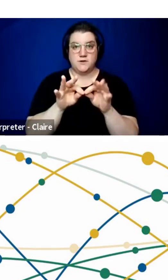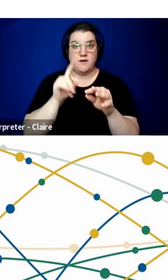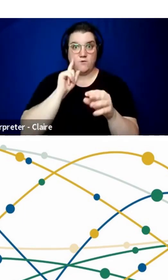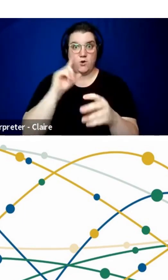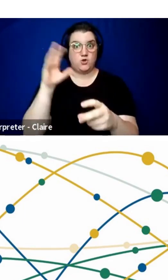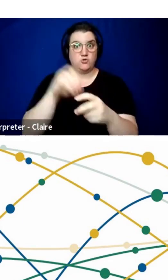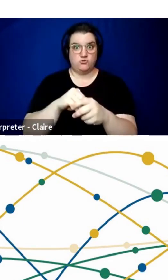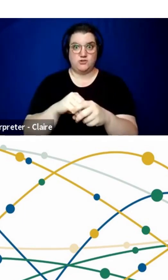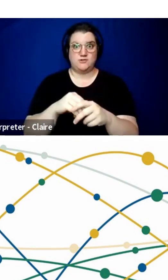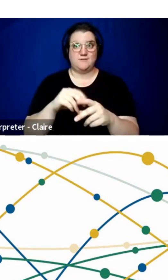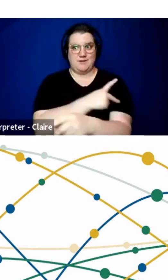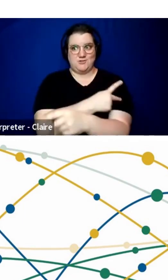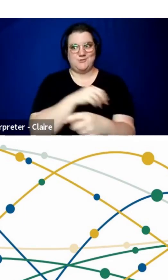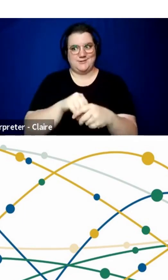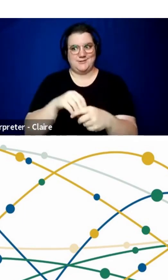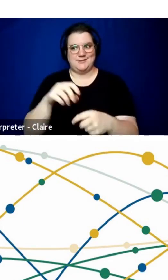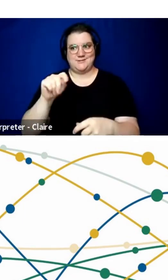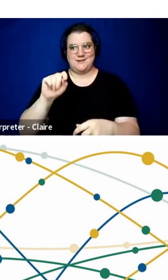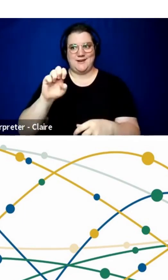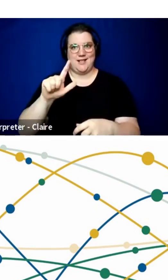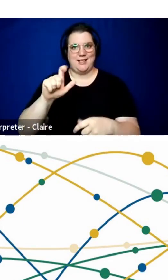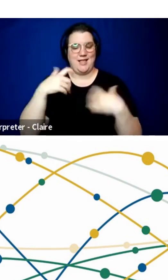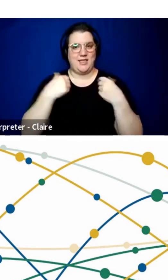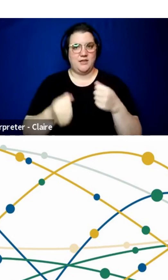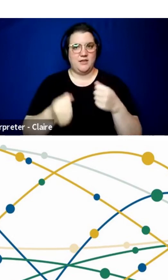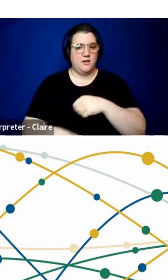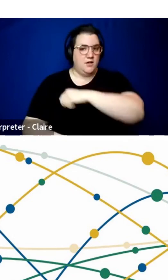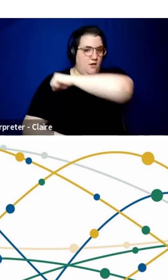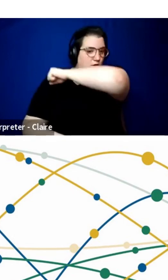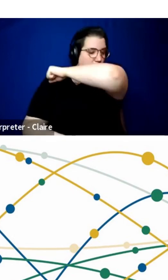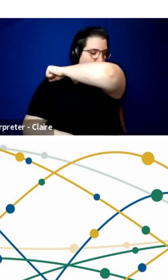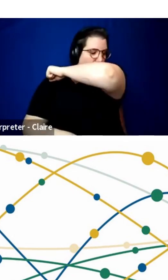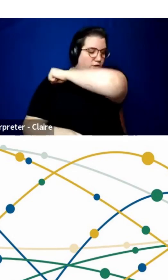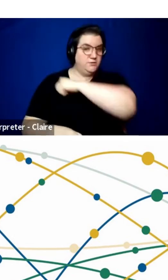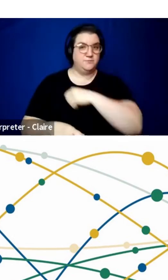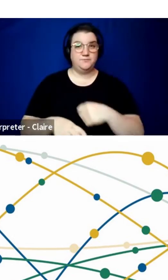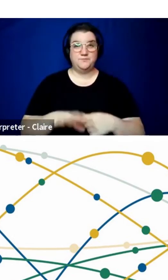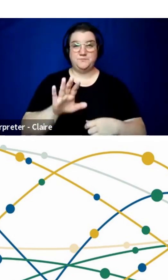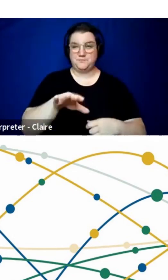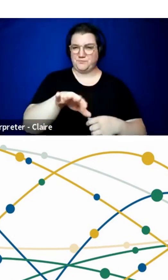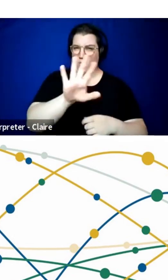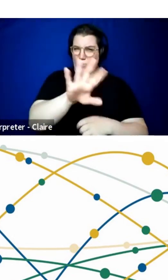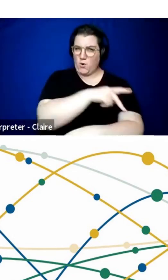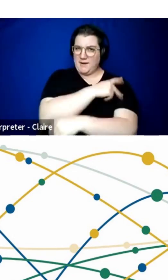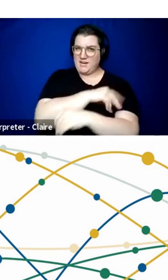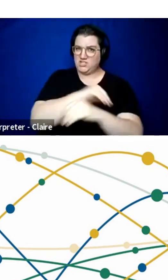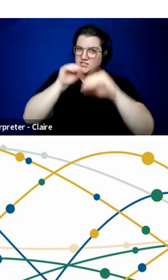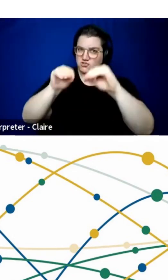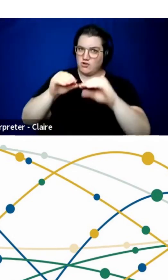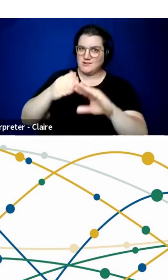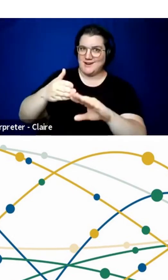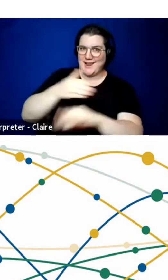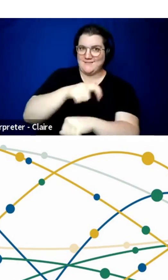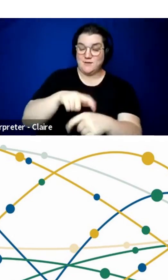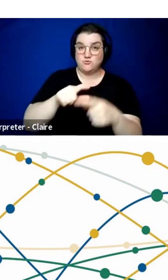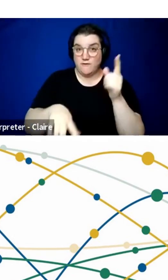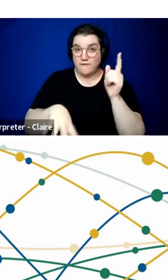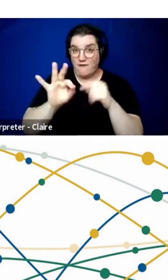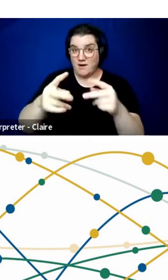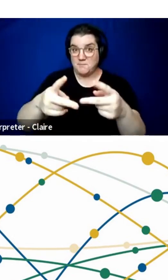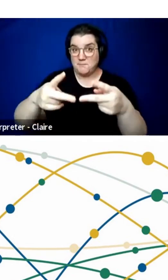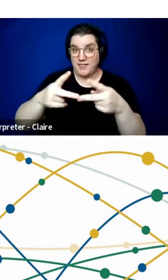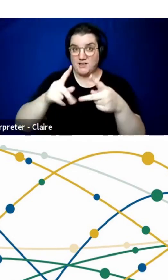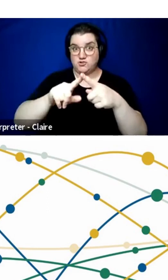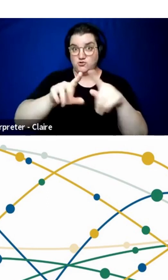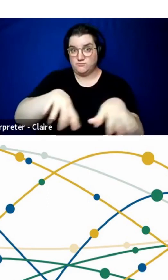patients in telehealth. Where patients instructed ahead of time to find a venue for the